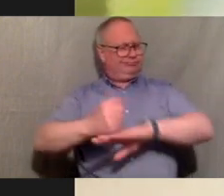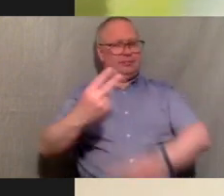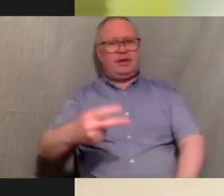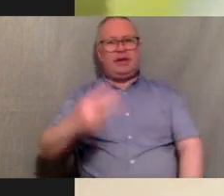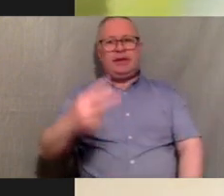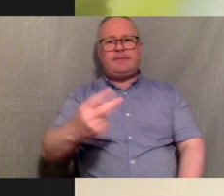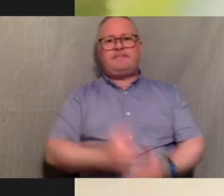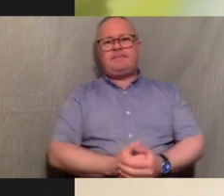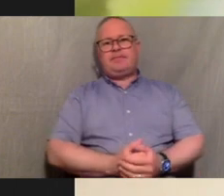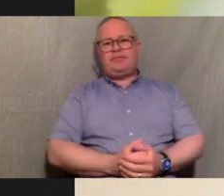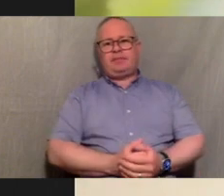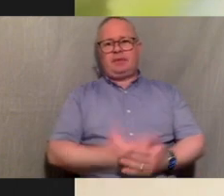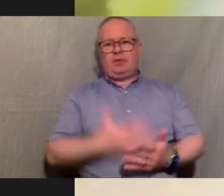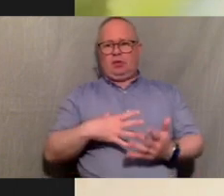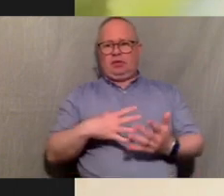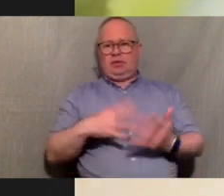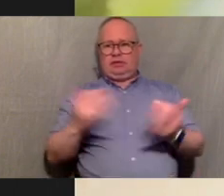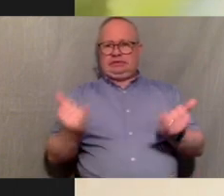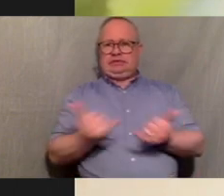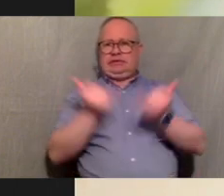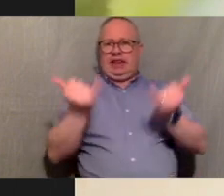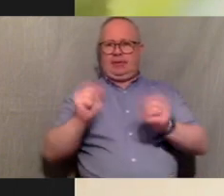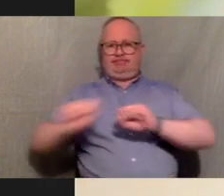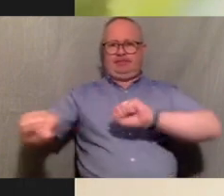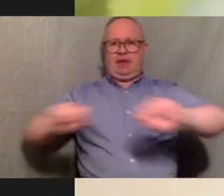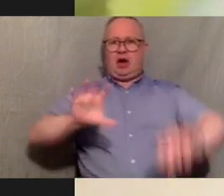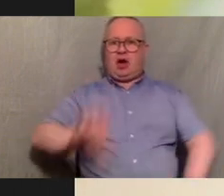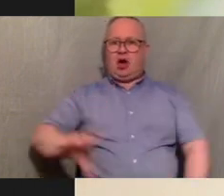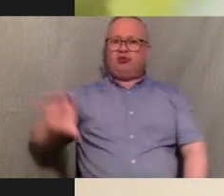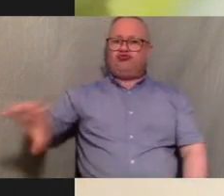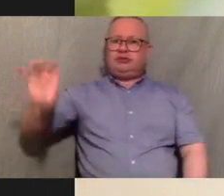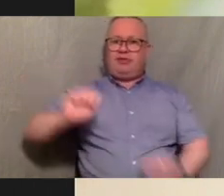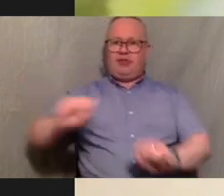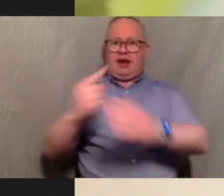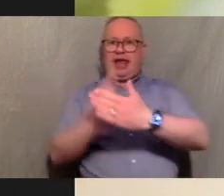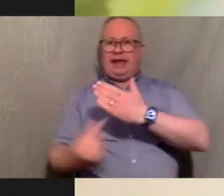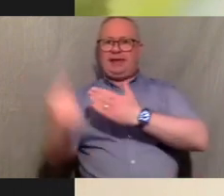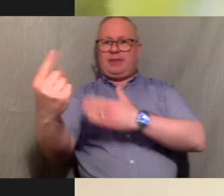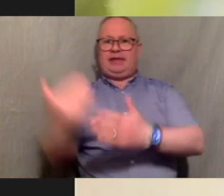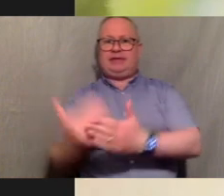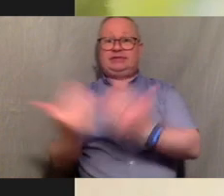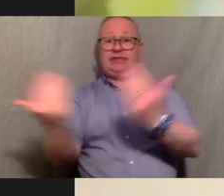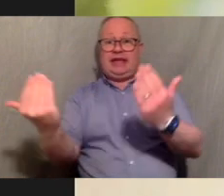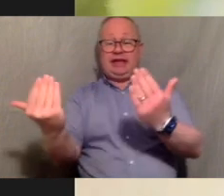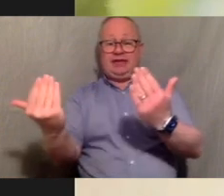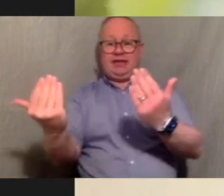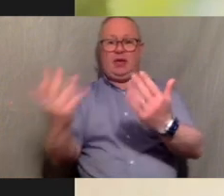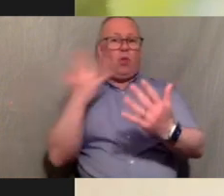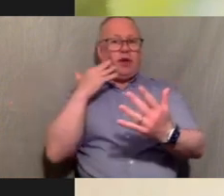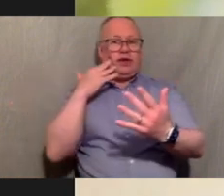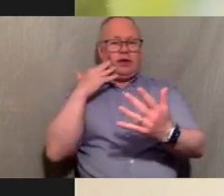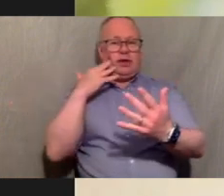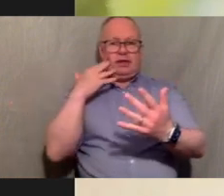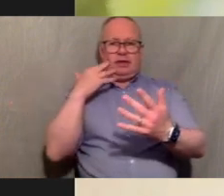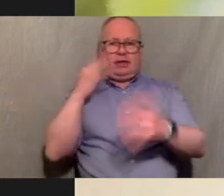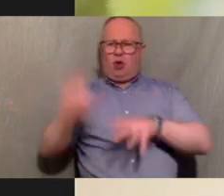um celebrate the independence day that most the most African countries have from when they lost when they gained their own rights back and when the colonization ended so we want